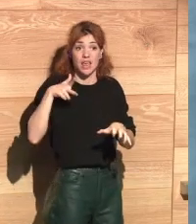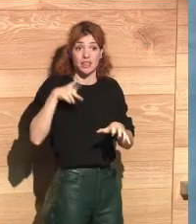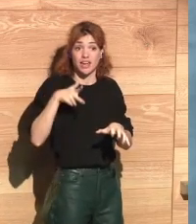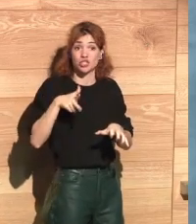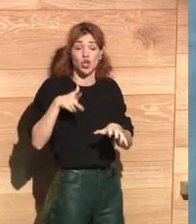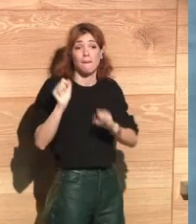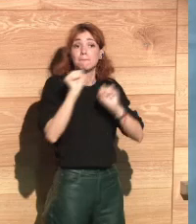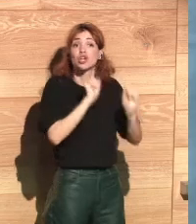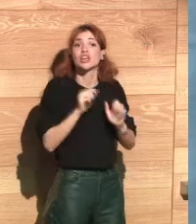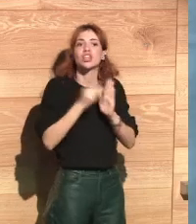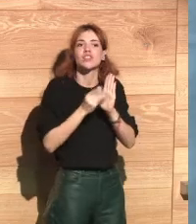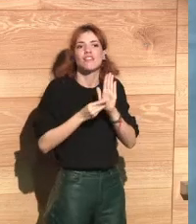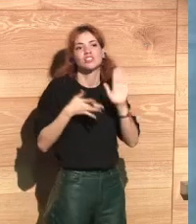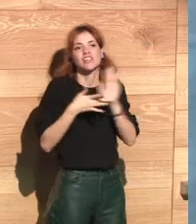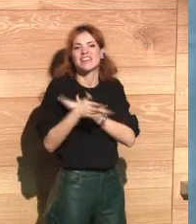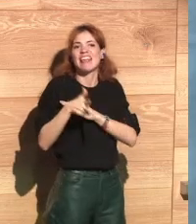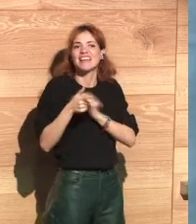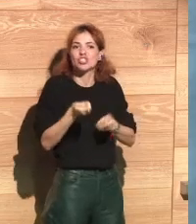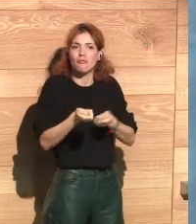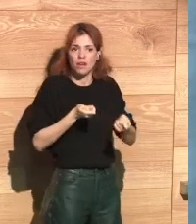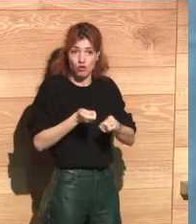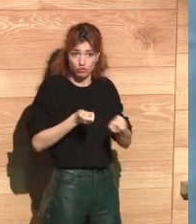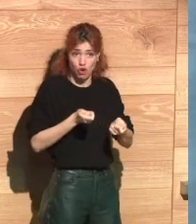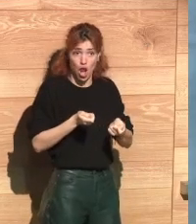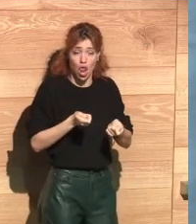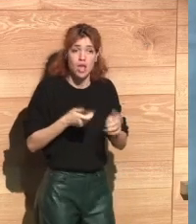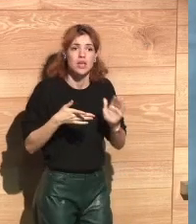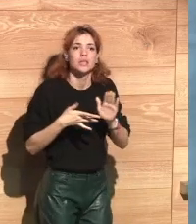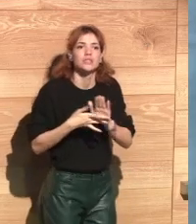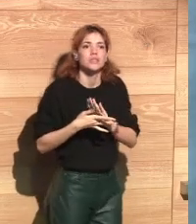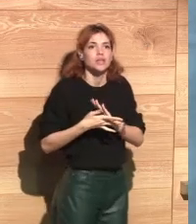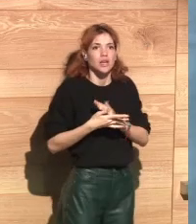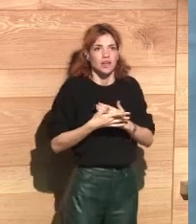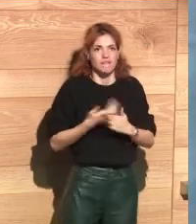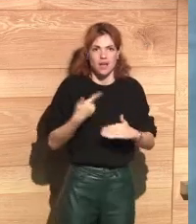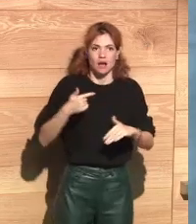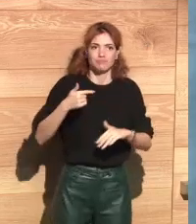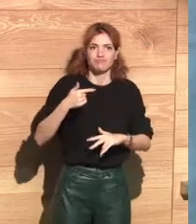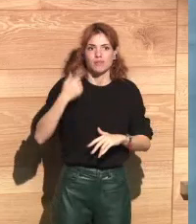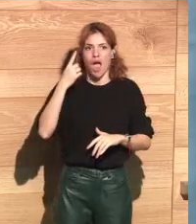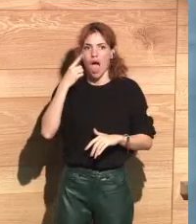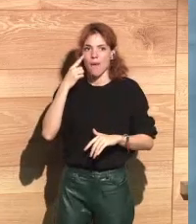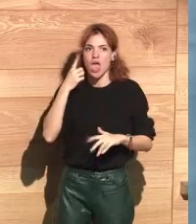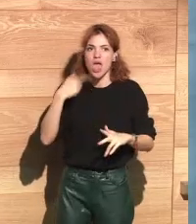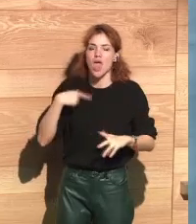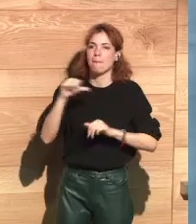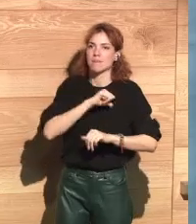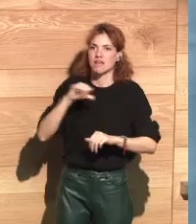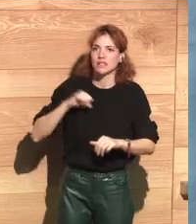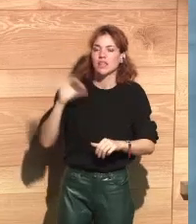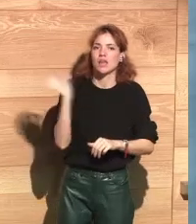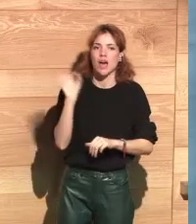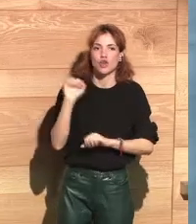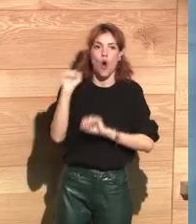and they need to know how to exert their right of control. So we are not